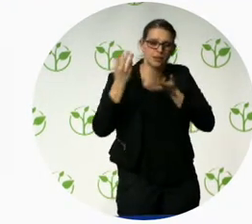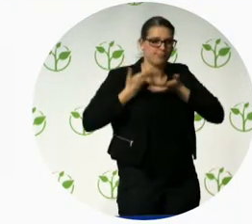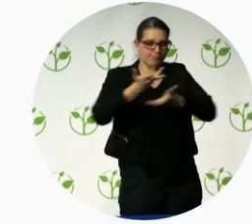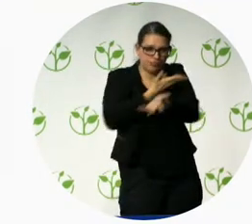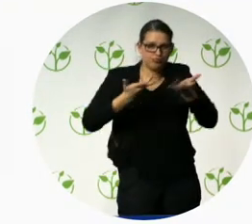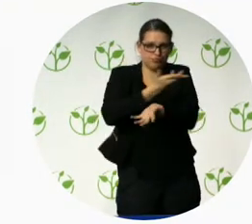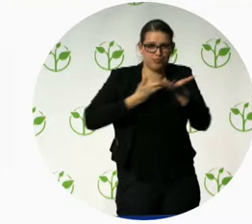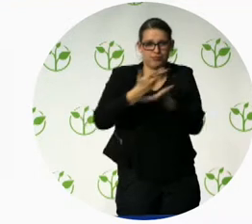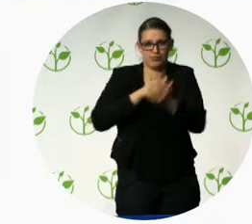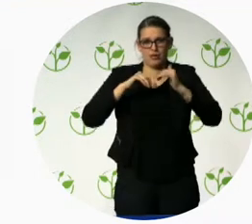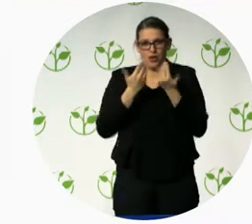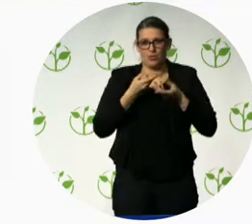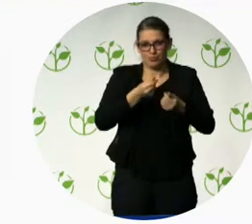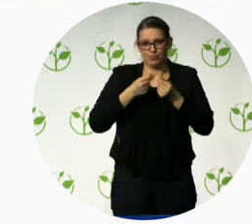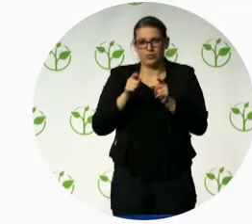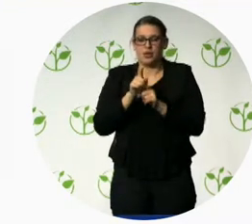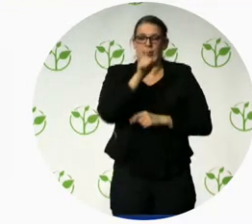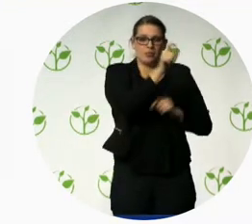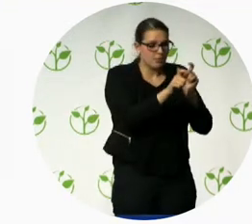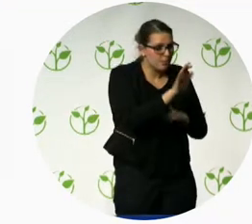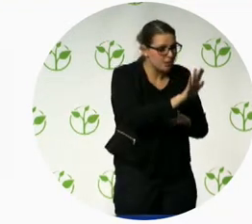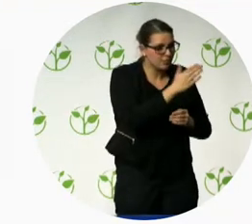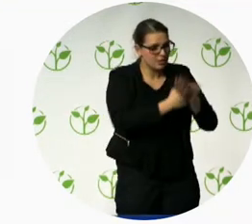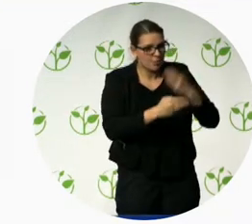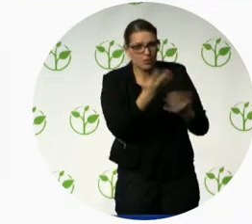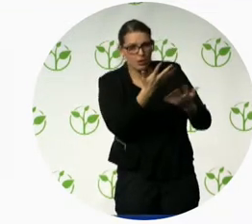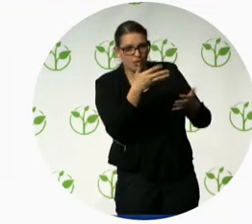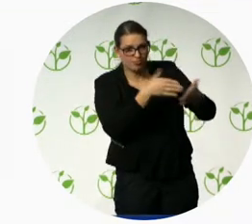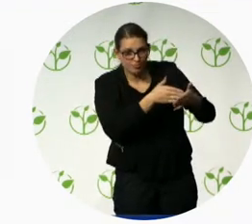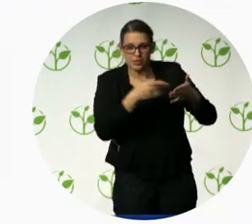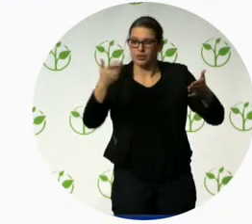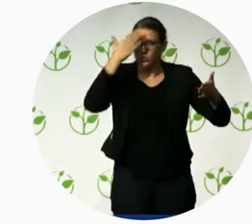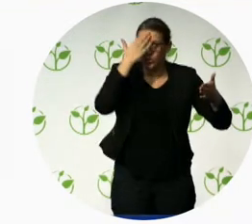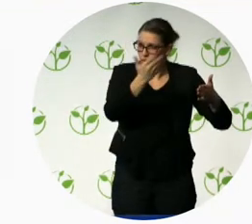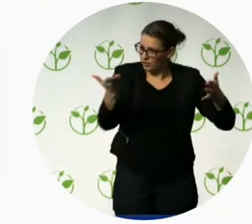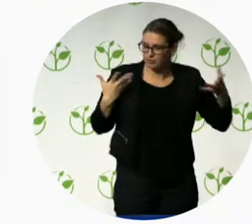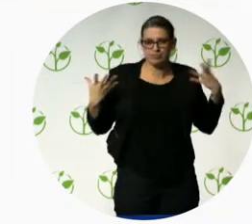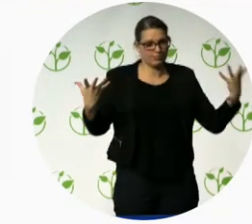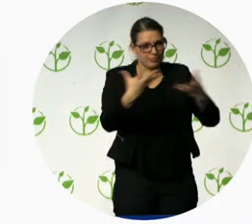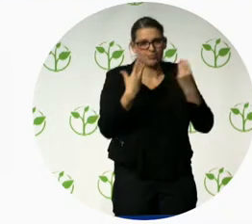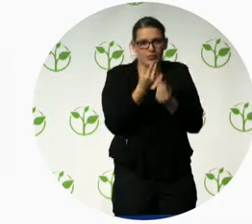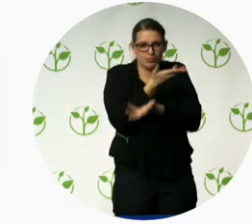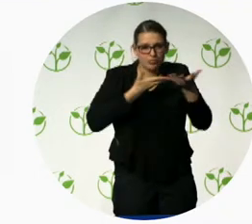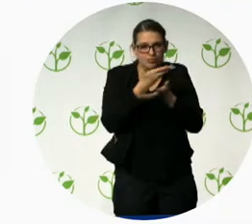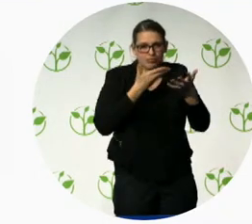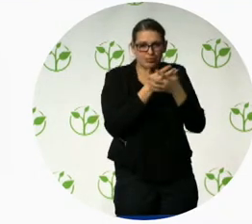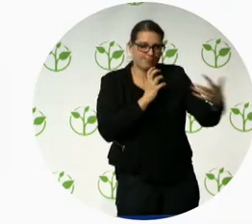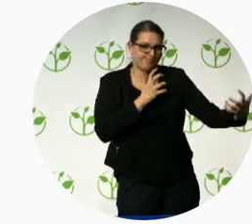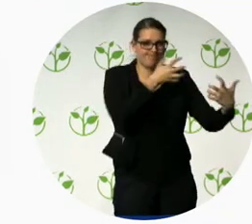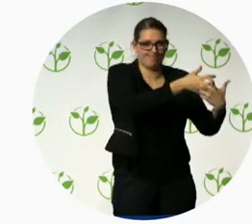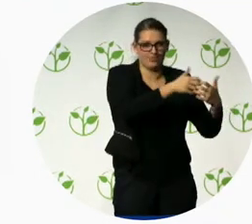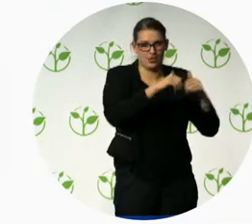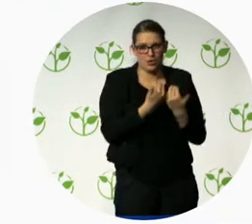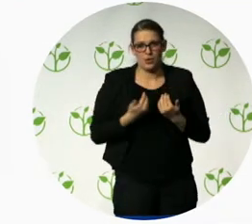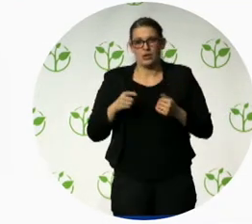friends with people with disabilities because it's not just about them using the technology, it's about me using the technology. My favorite experience from